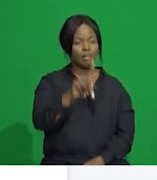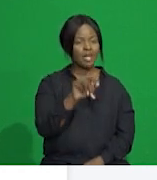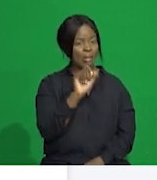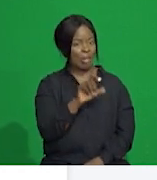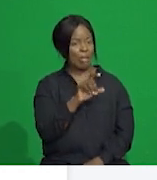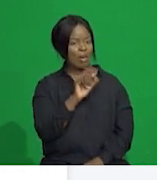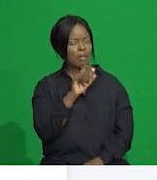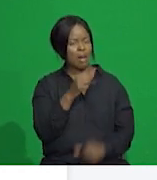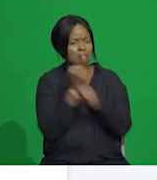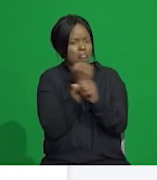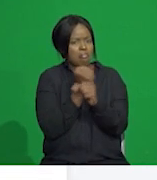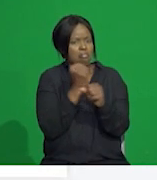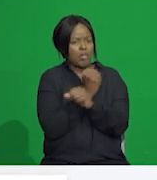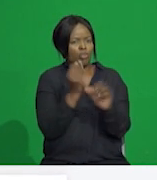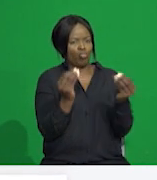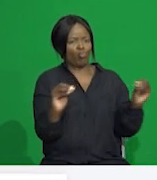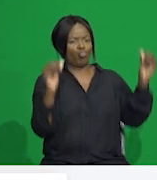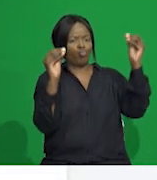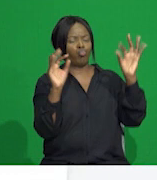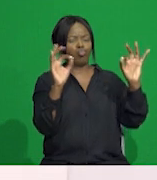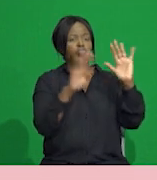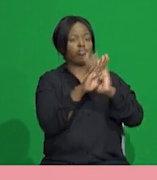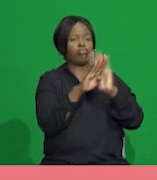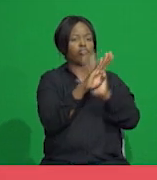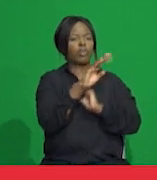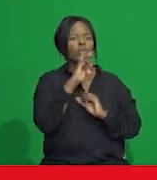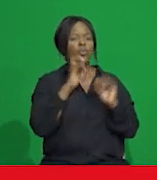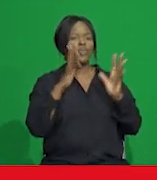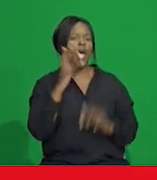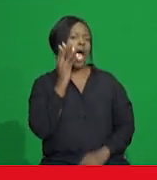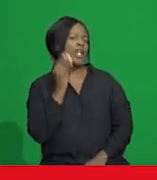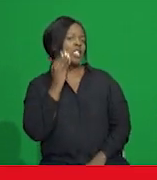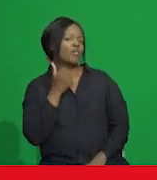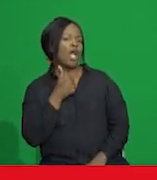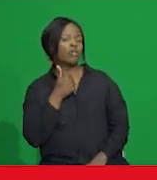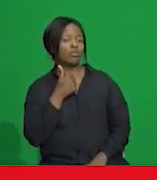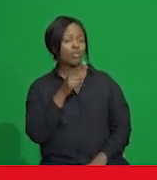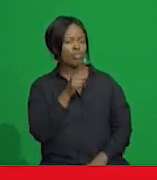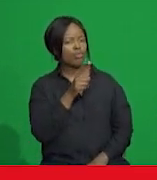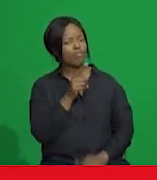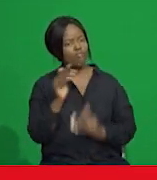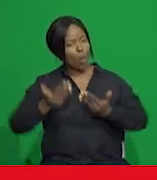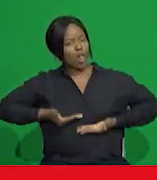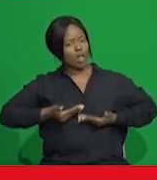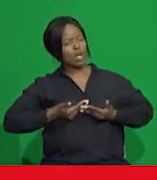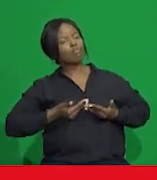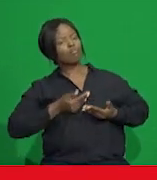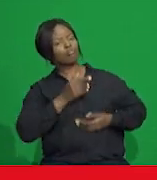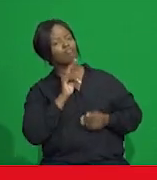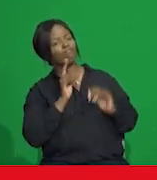redesigned and upgraded to improve user experience. You are welcome to visit the portal at